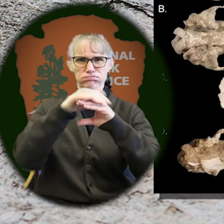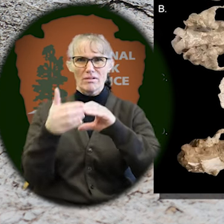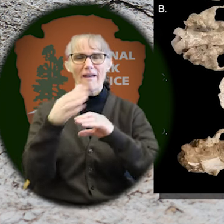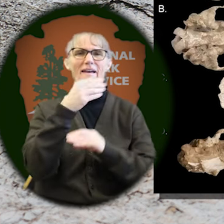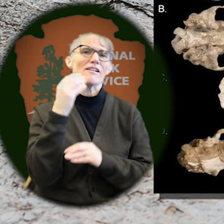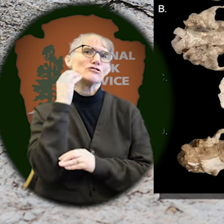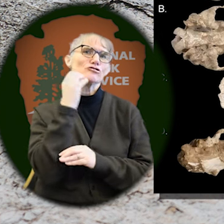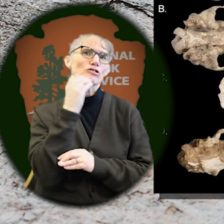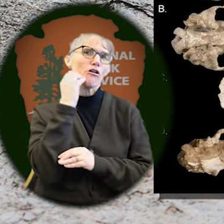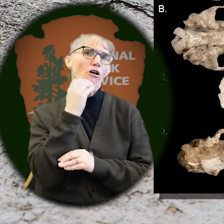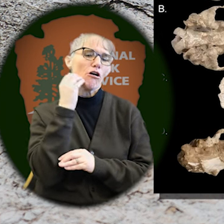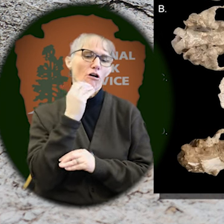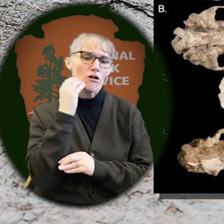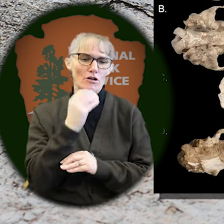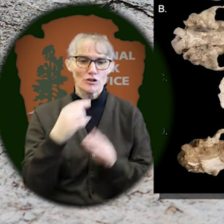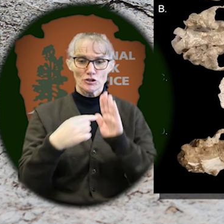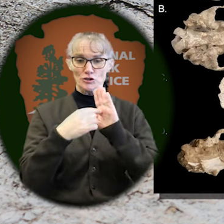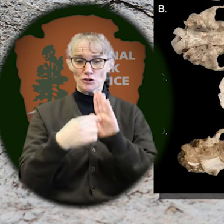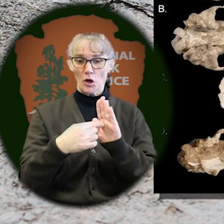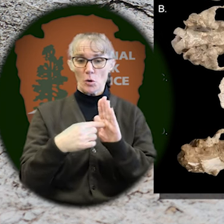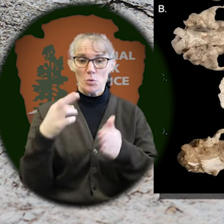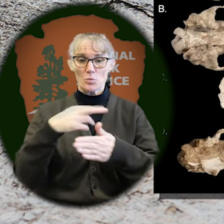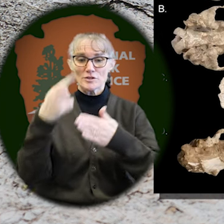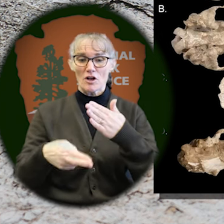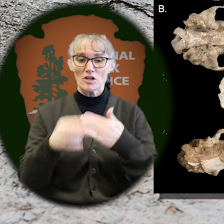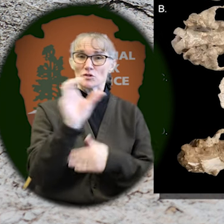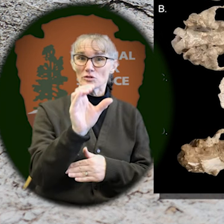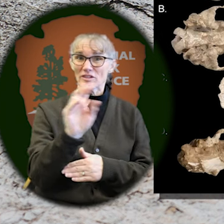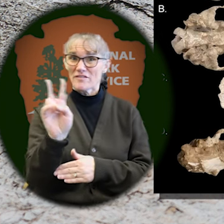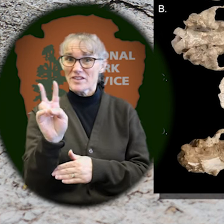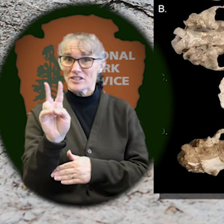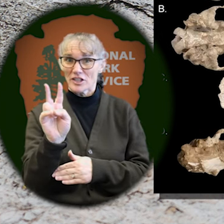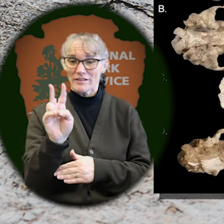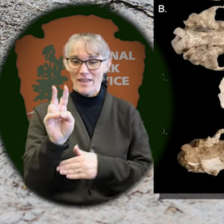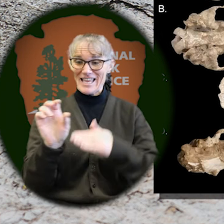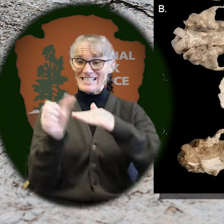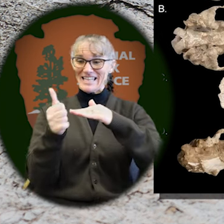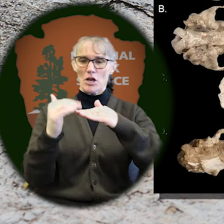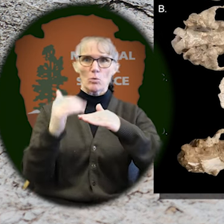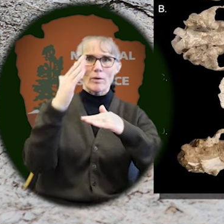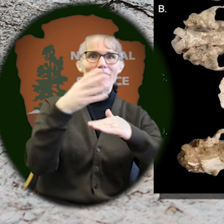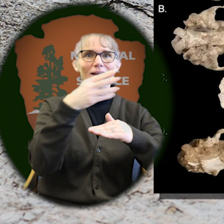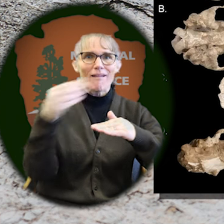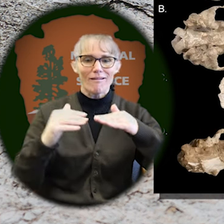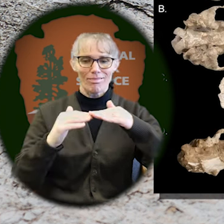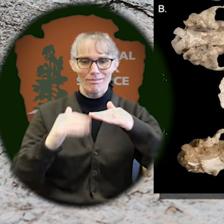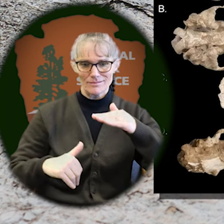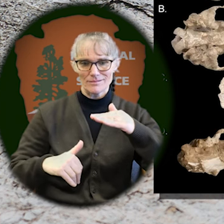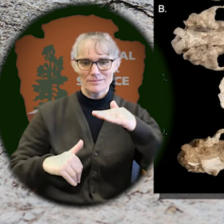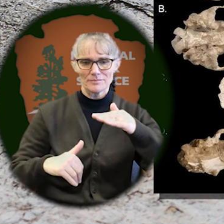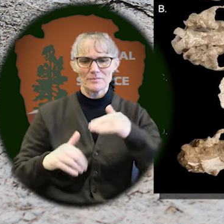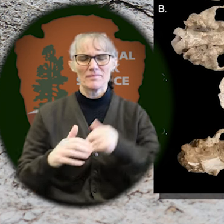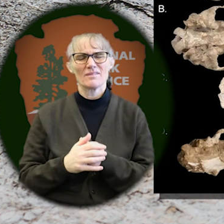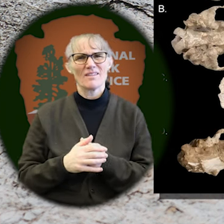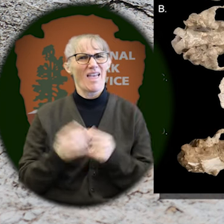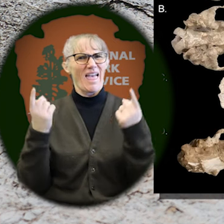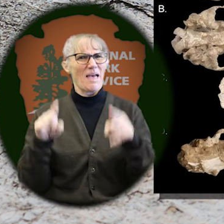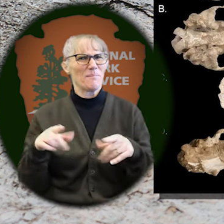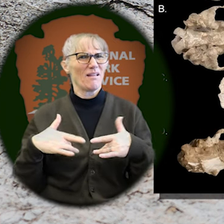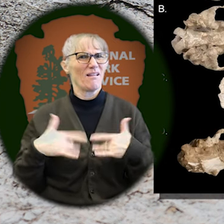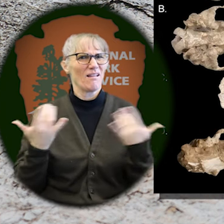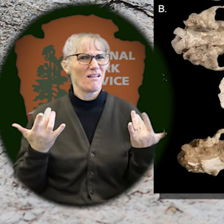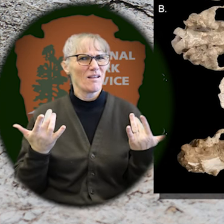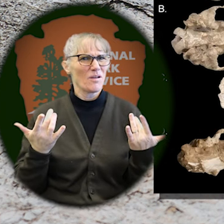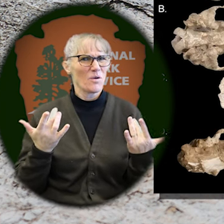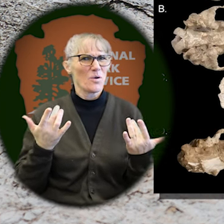and lower jaw show that I have coefficient of variation greater and less than 10. So, what is happening